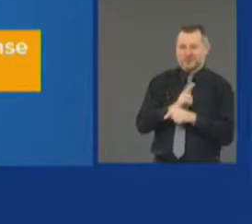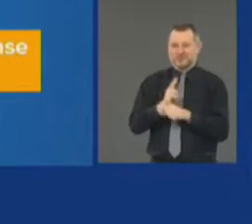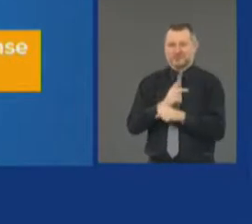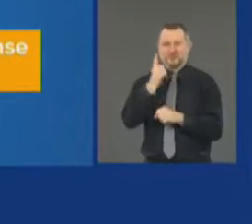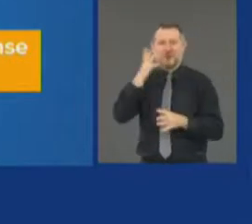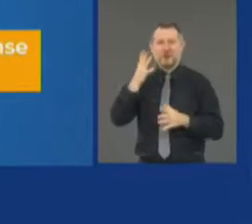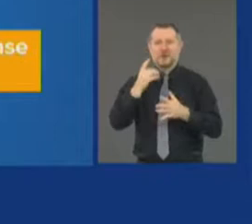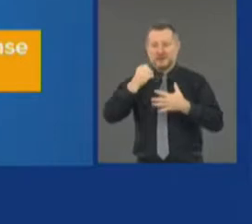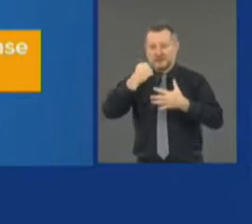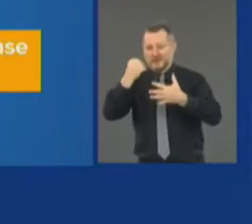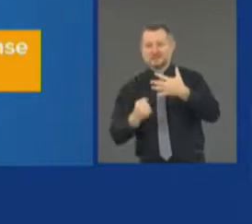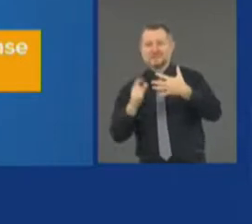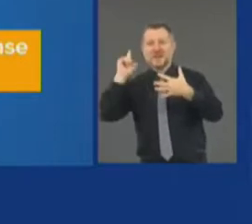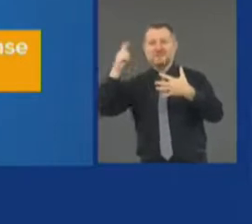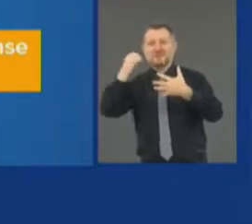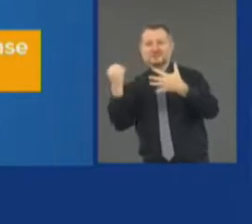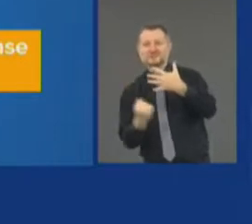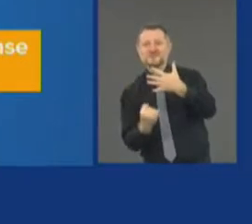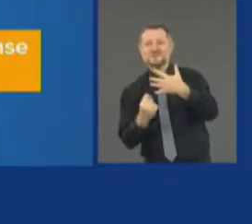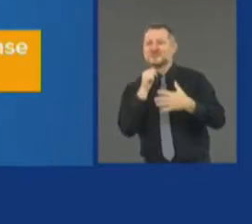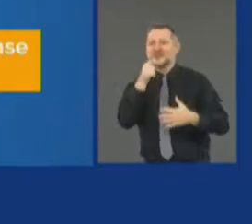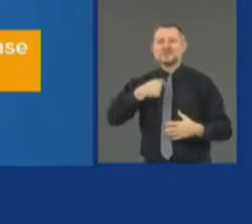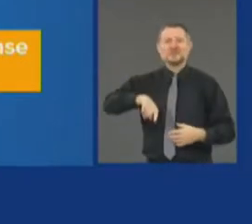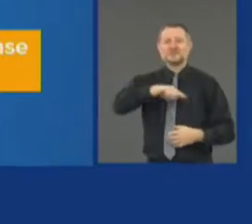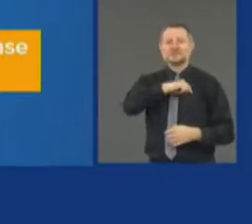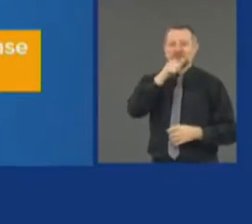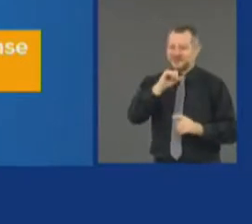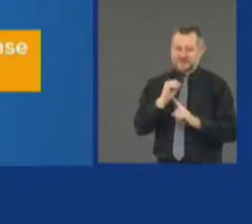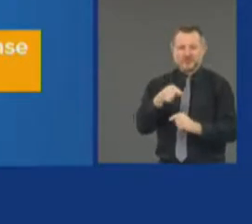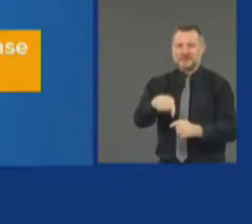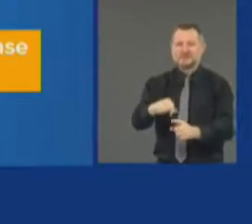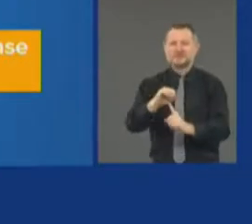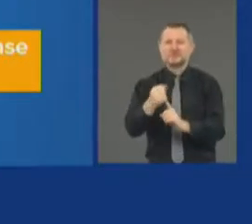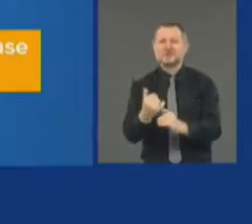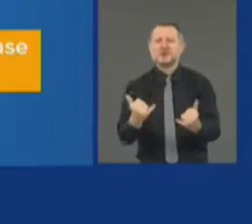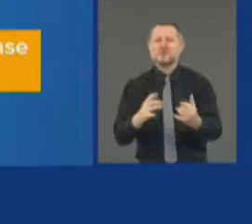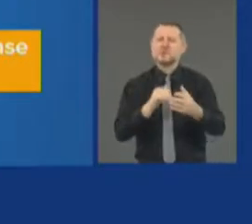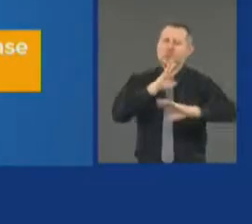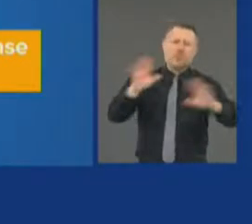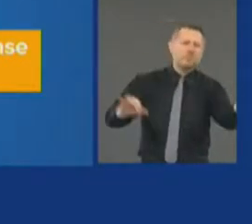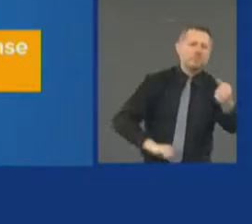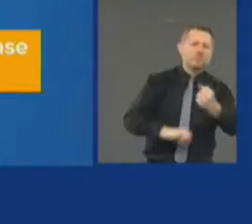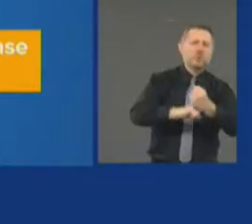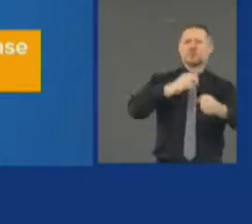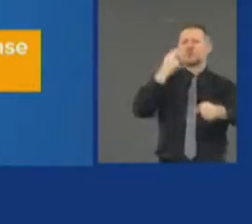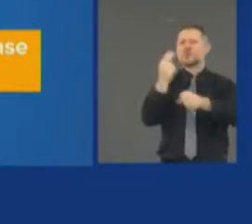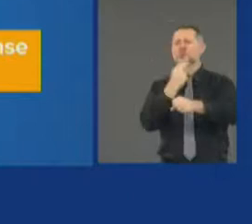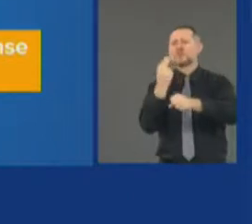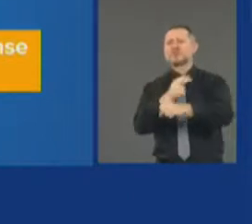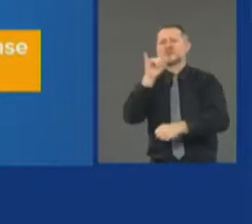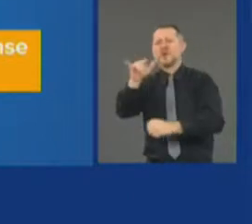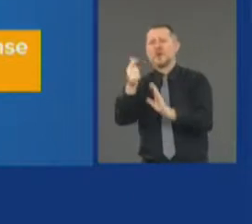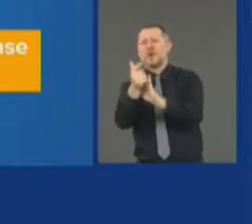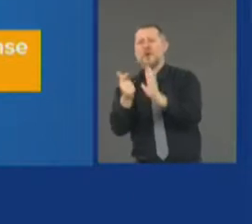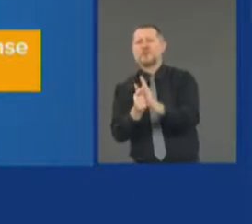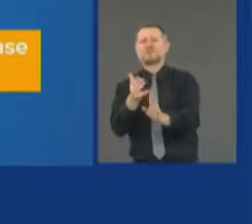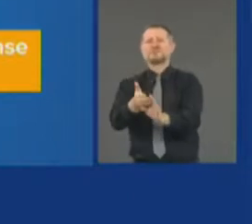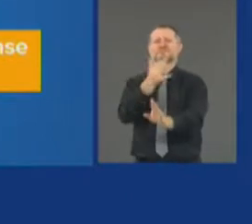in one of those situations now. I do not support invoking the Insurrection Act. Then how did you do it, Mr. Secretary?